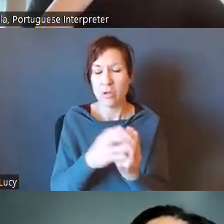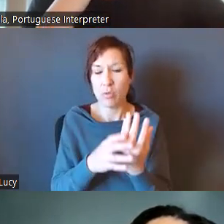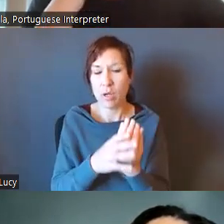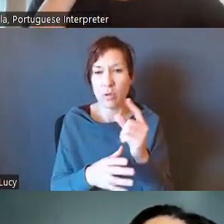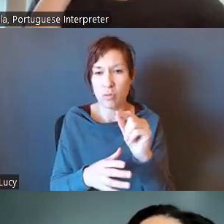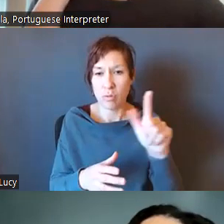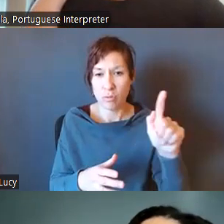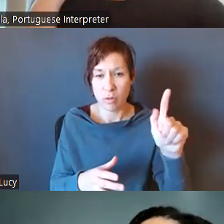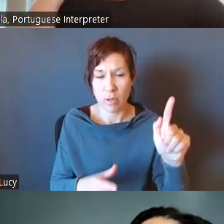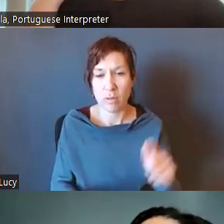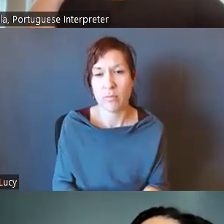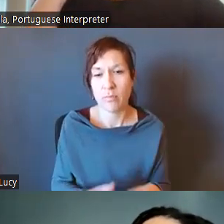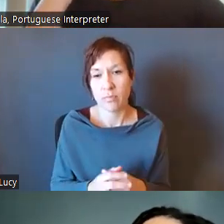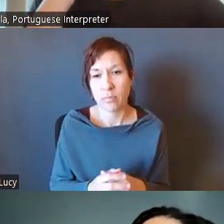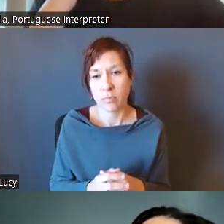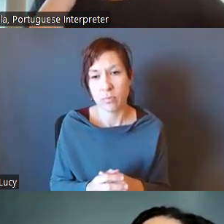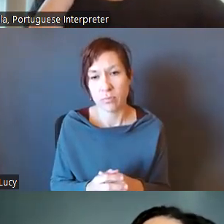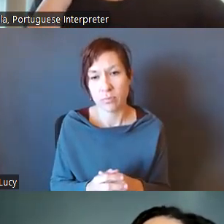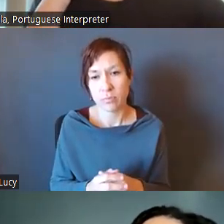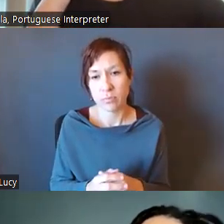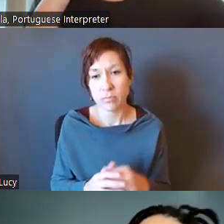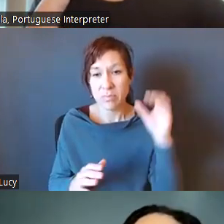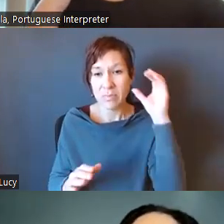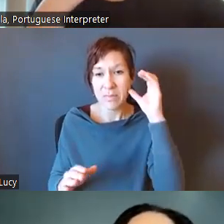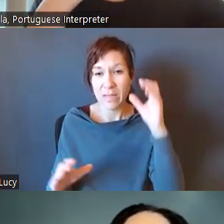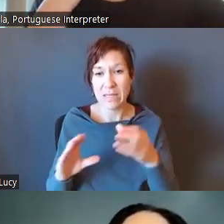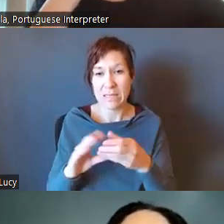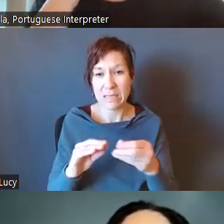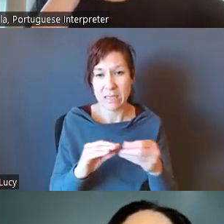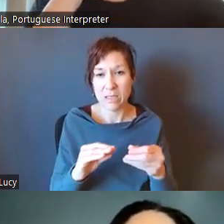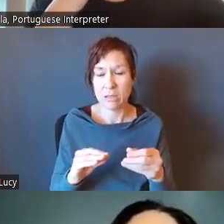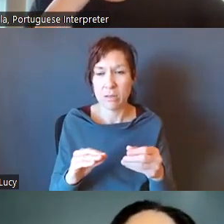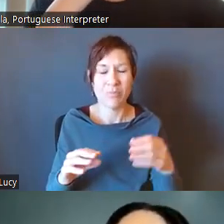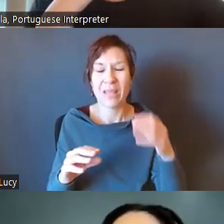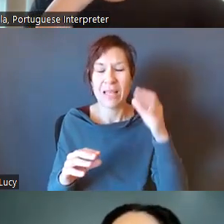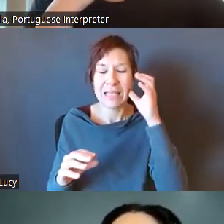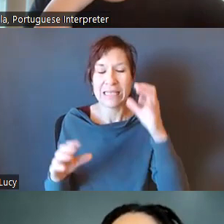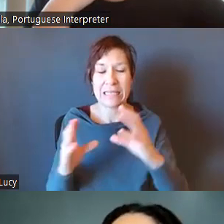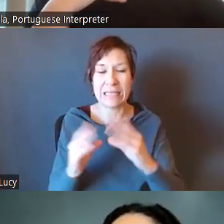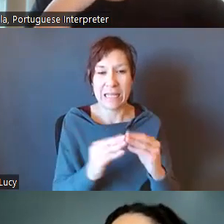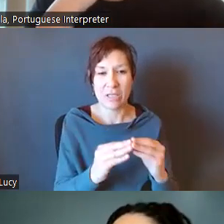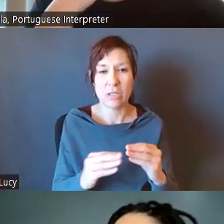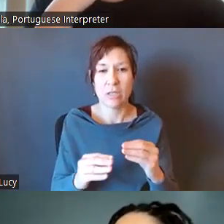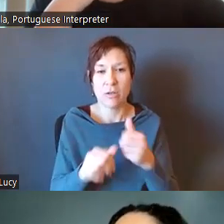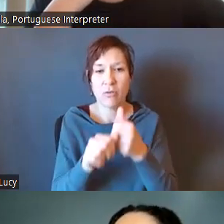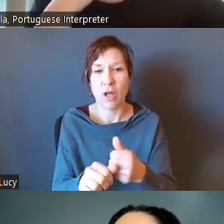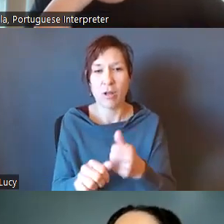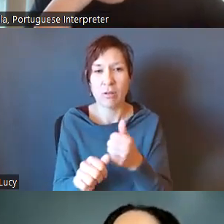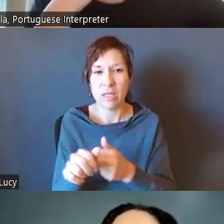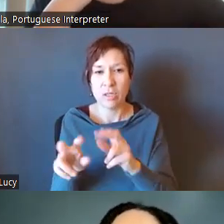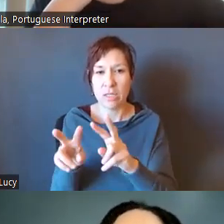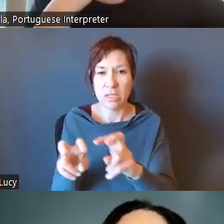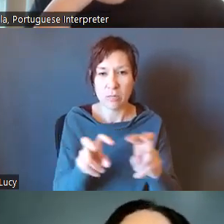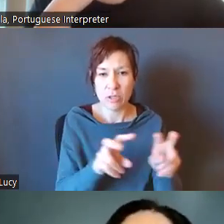the way that those listening sessions were planned for by subject matter, they were